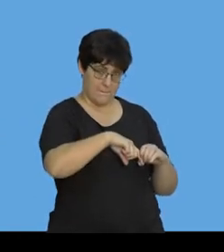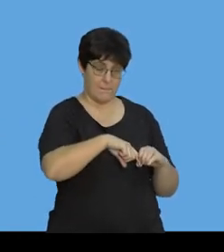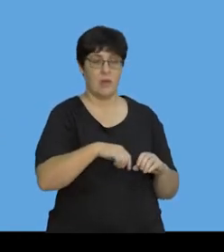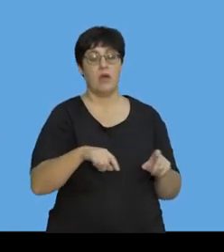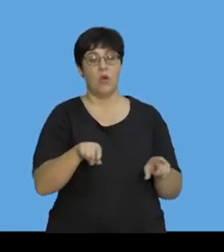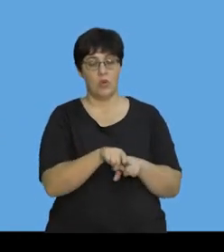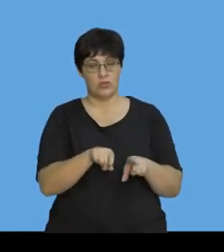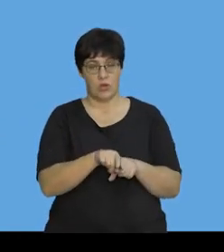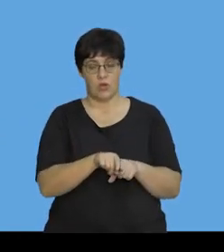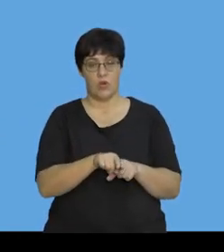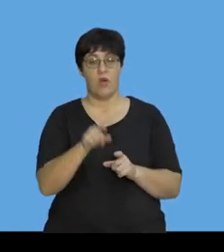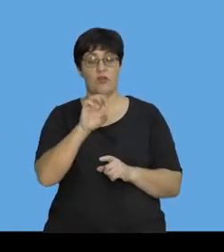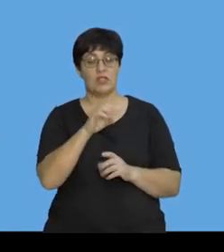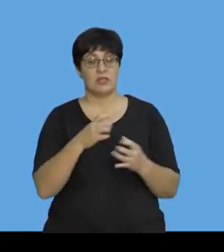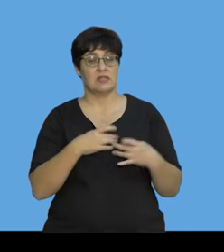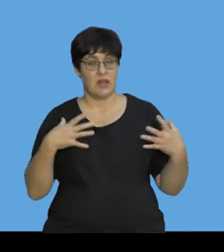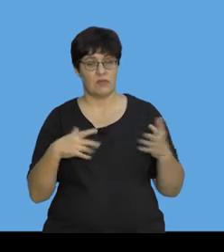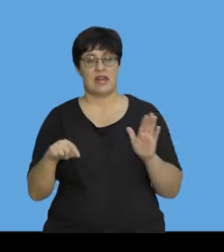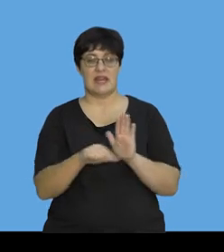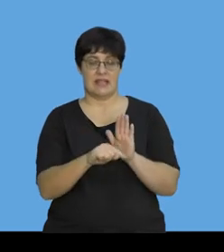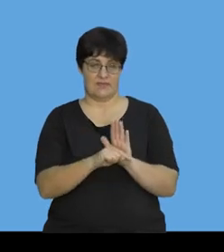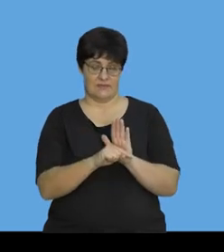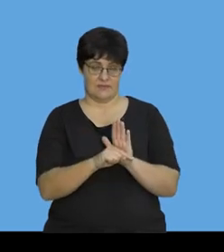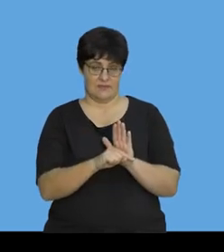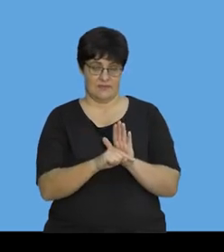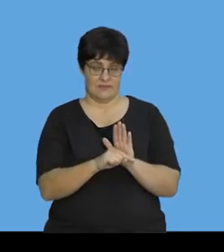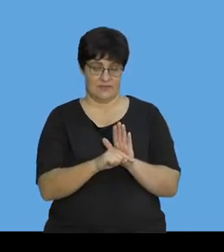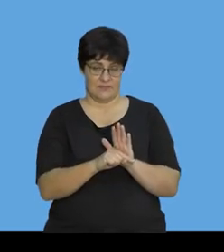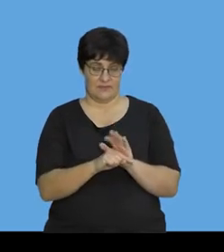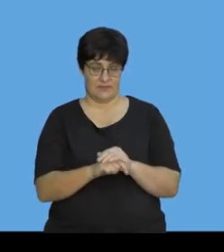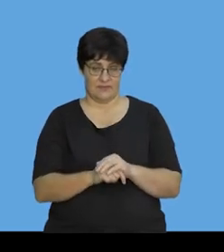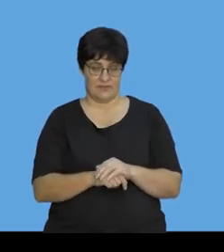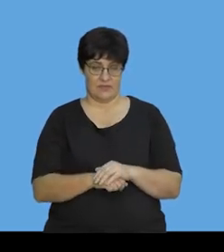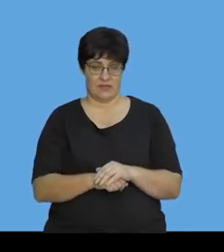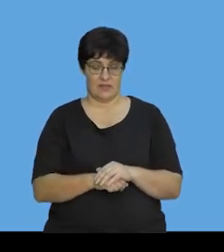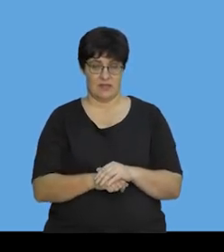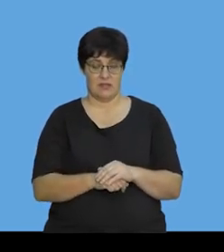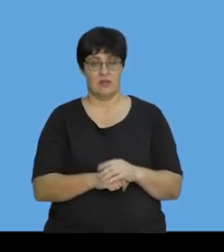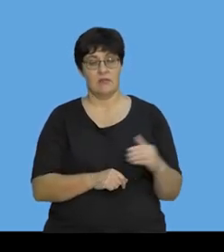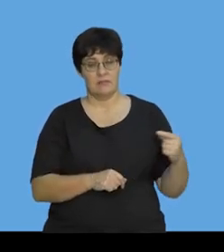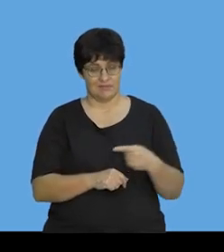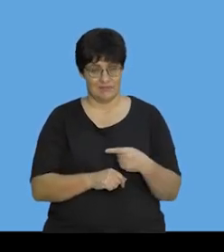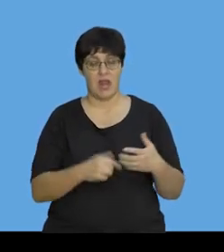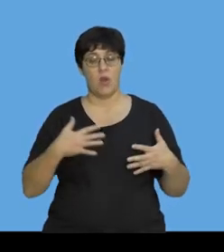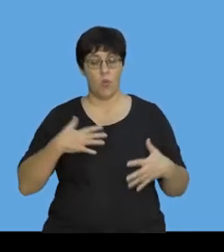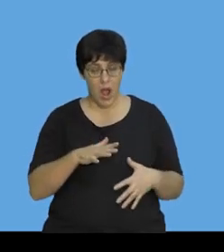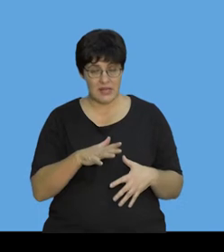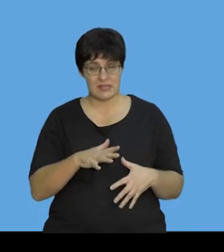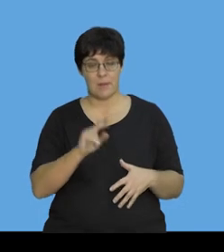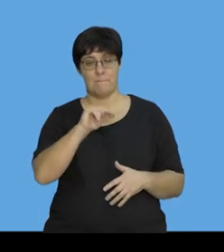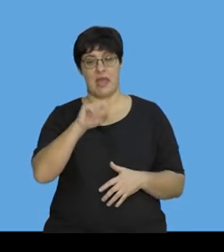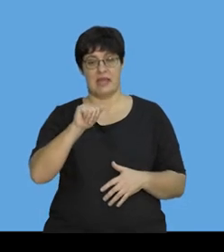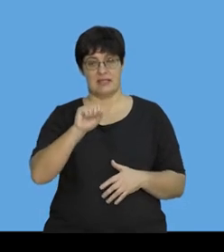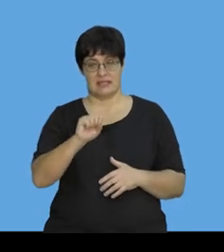that the initial velocity was negative. They want mass. We're now going to